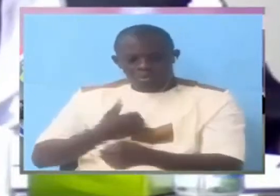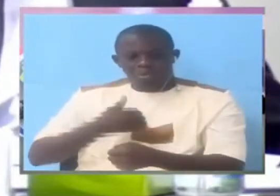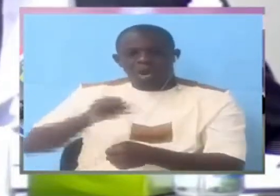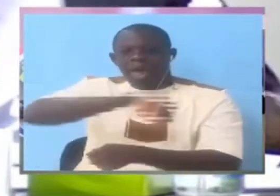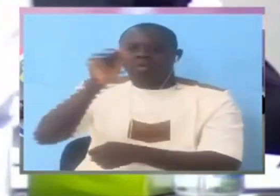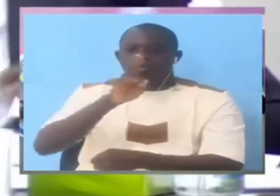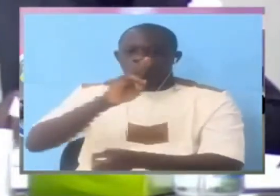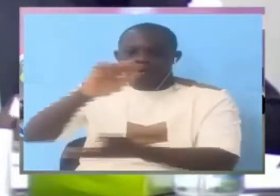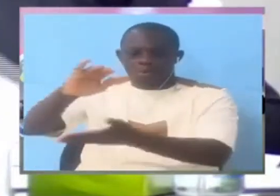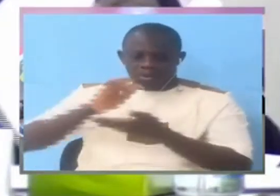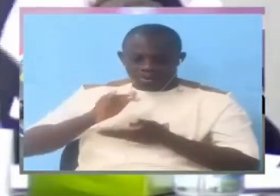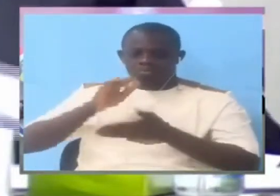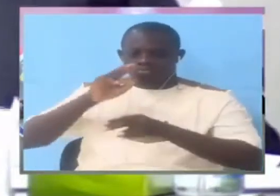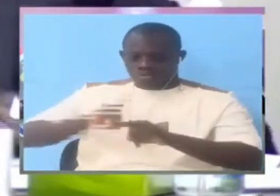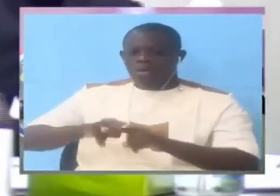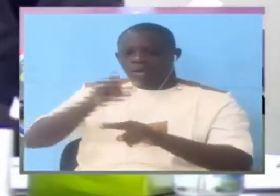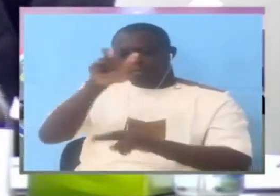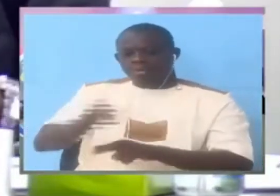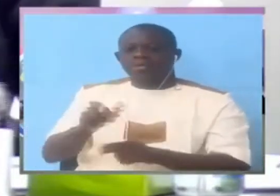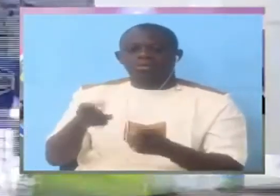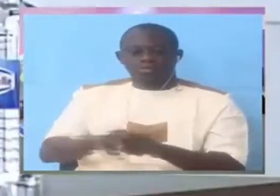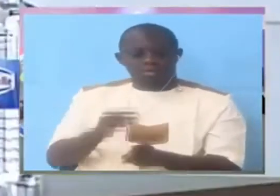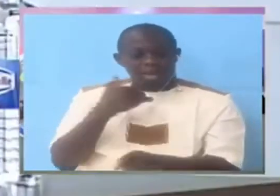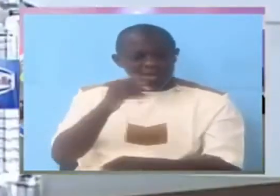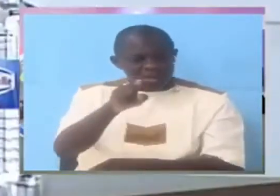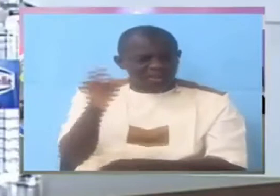is that a lie